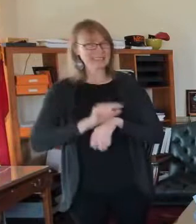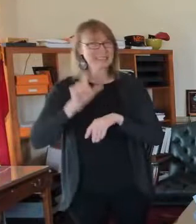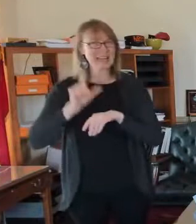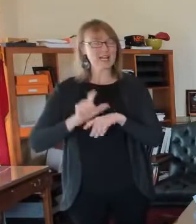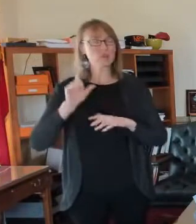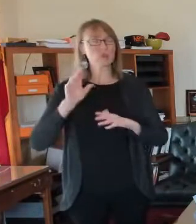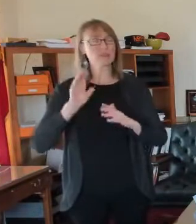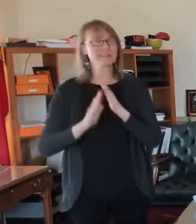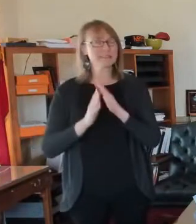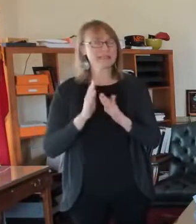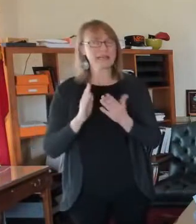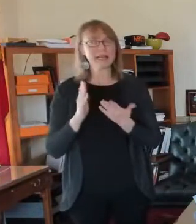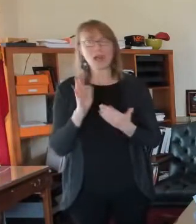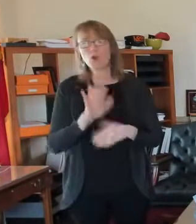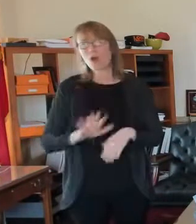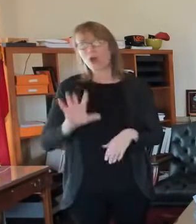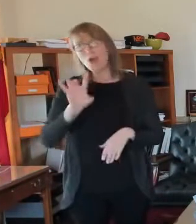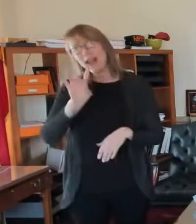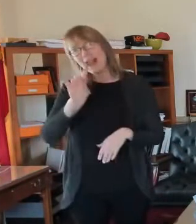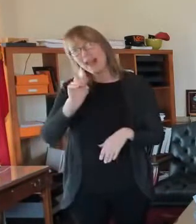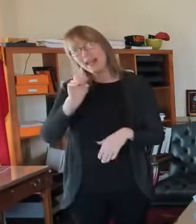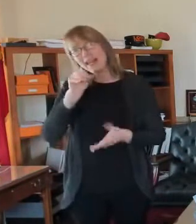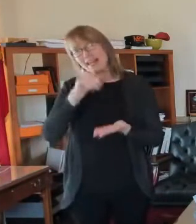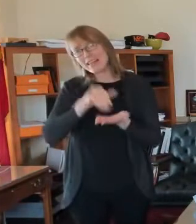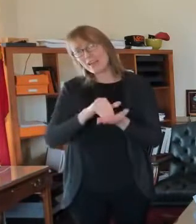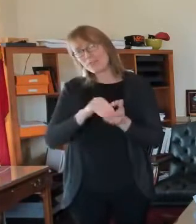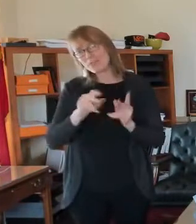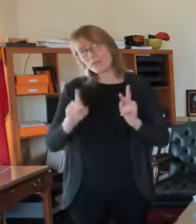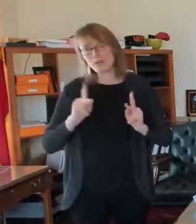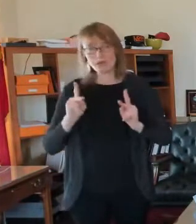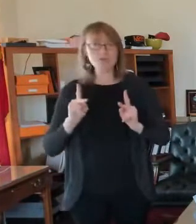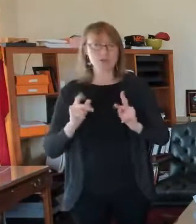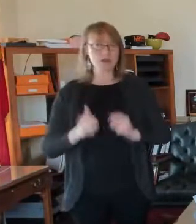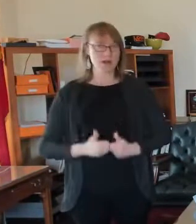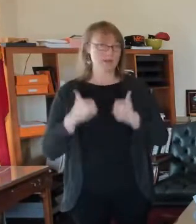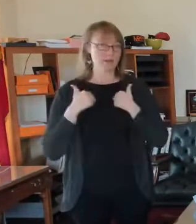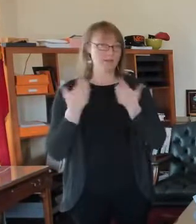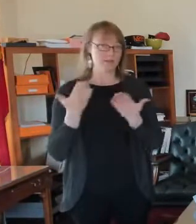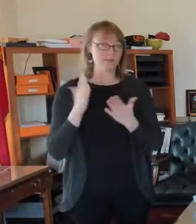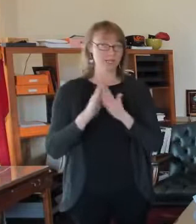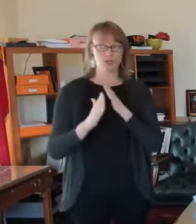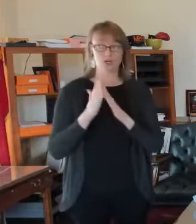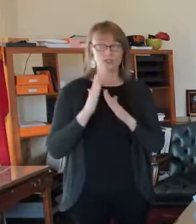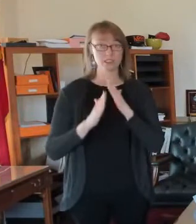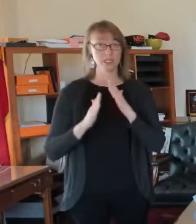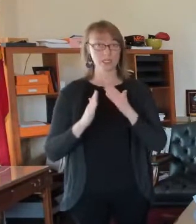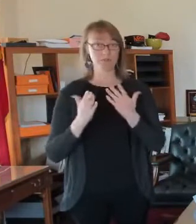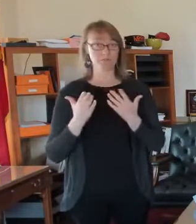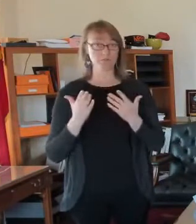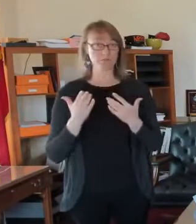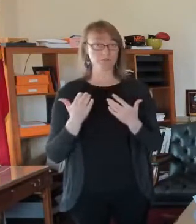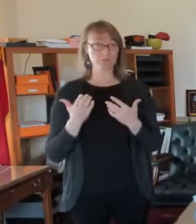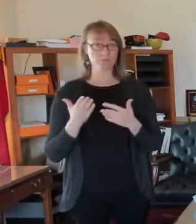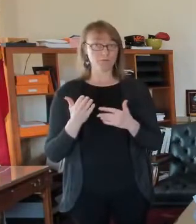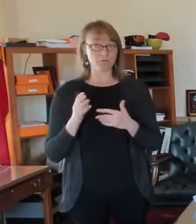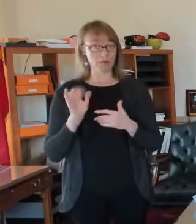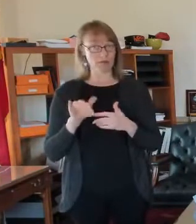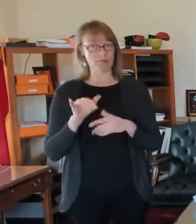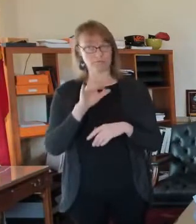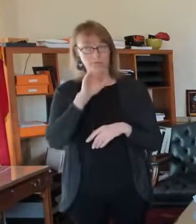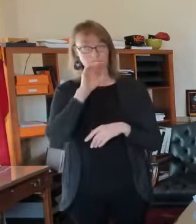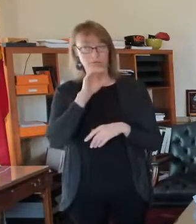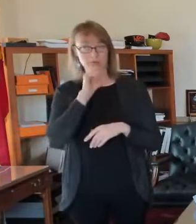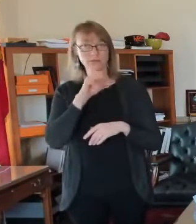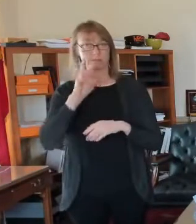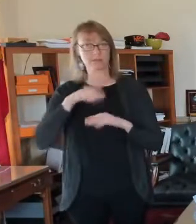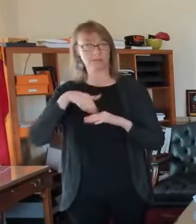close to 80,000 people. The people that are over 65, we know there's about 43,000 of them. And then we're making an estimate for how many people that are